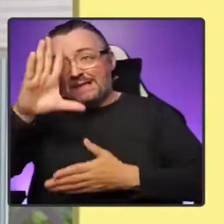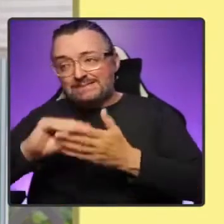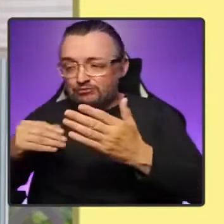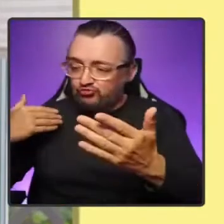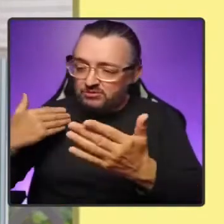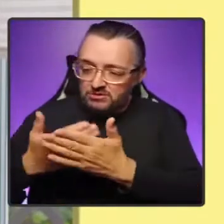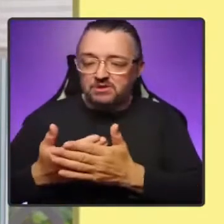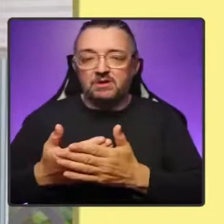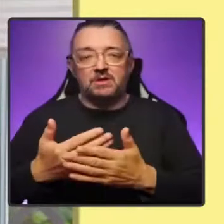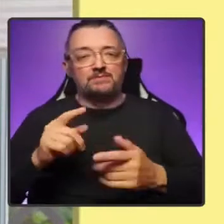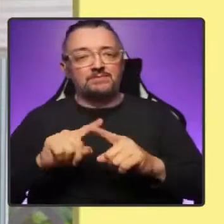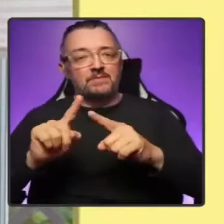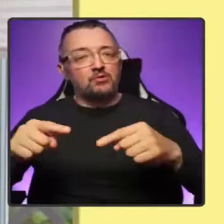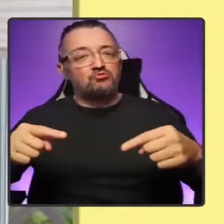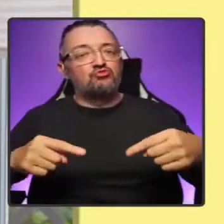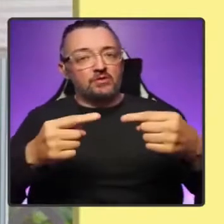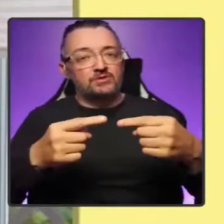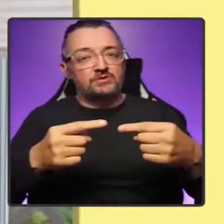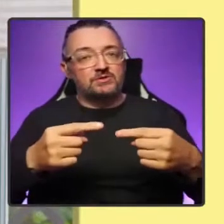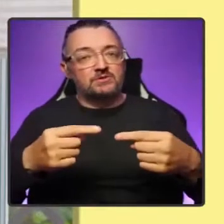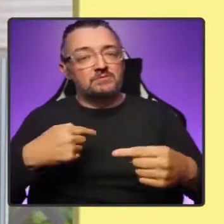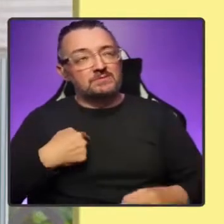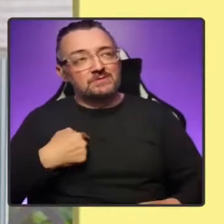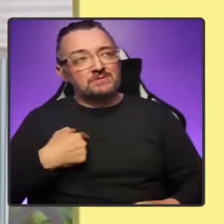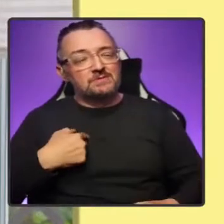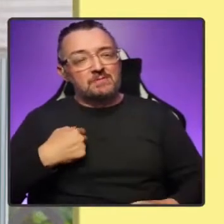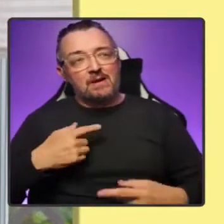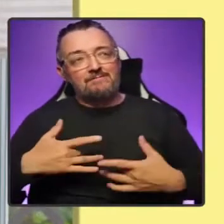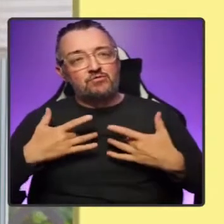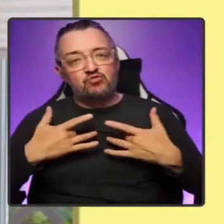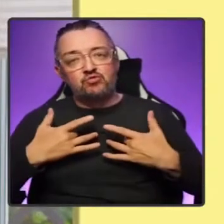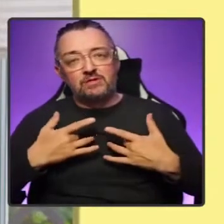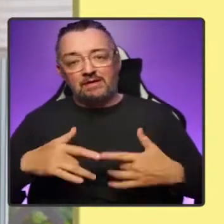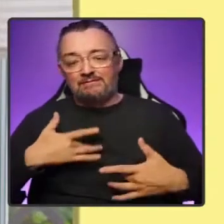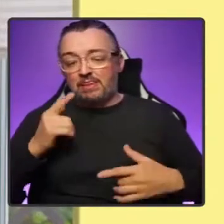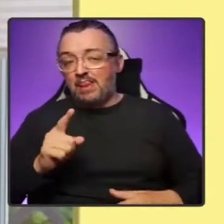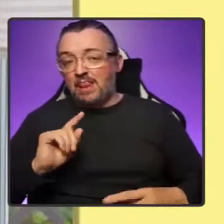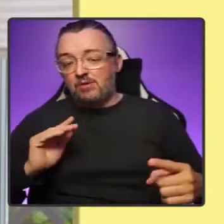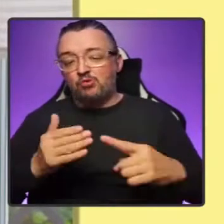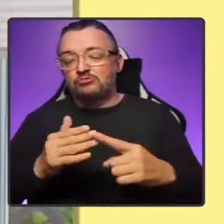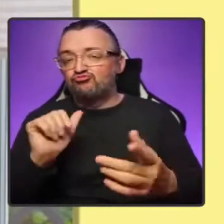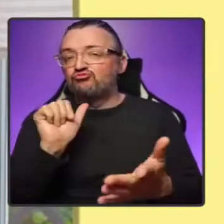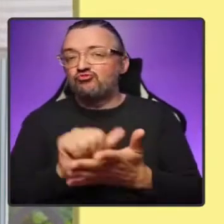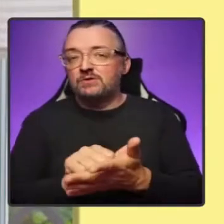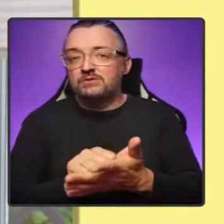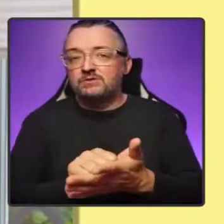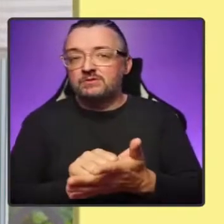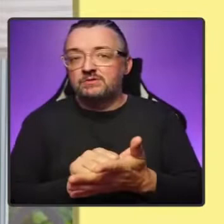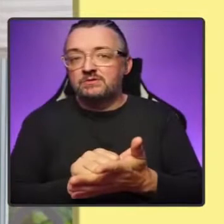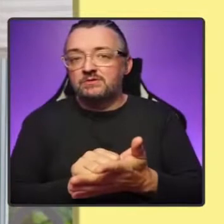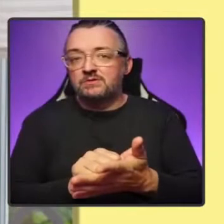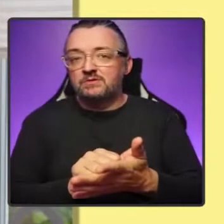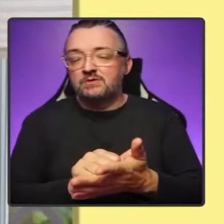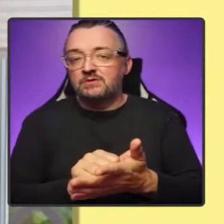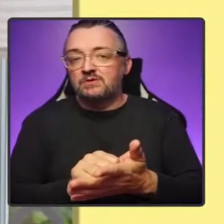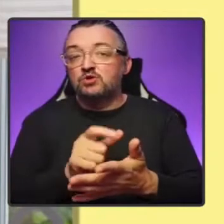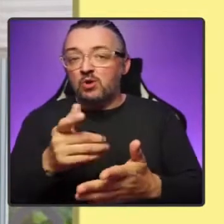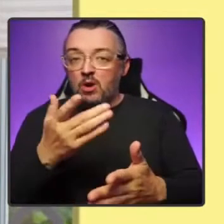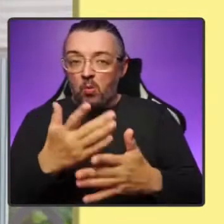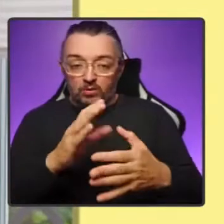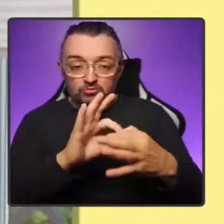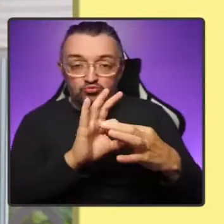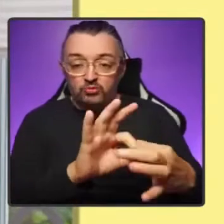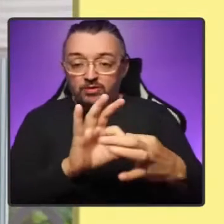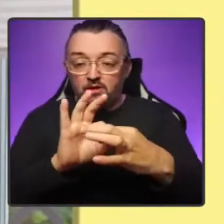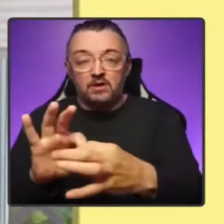reinforces my view that this is the right approach. So it is in that spirit of cooperation that I hope the Scottish